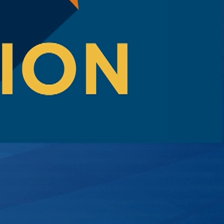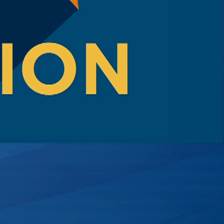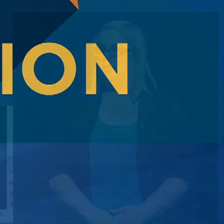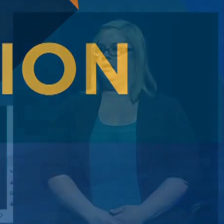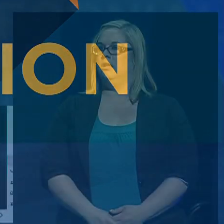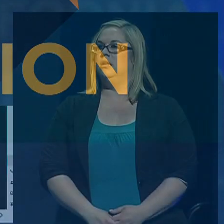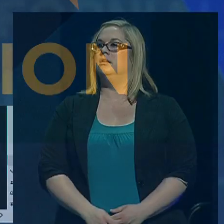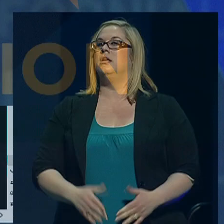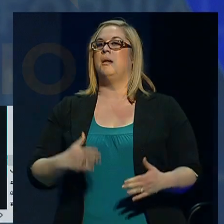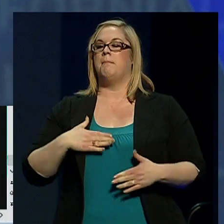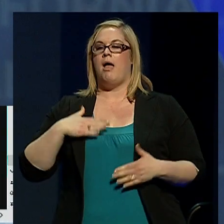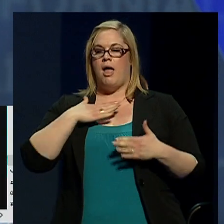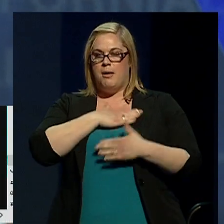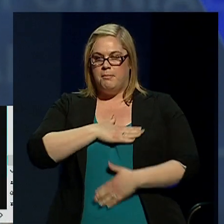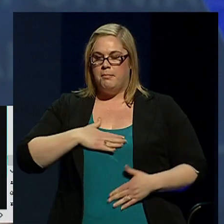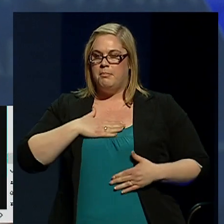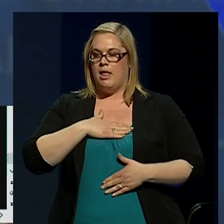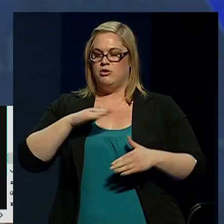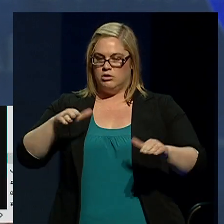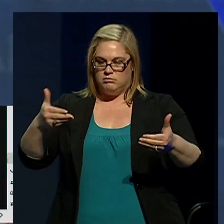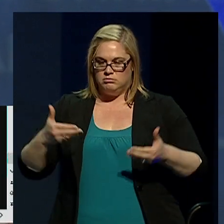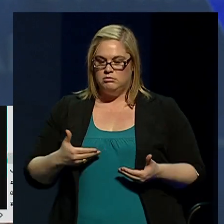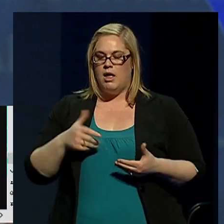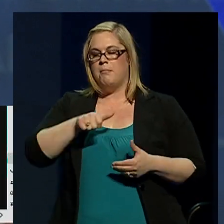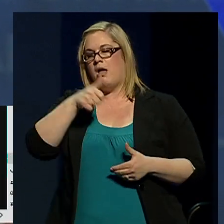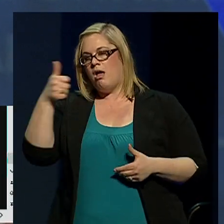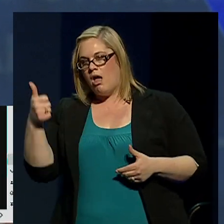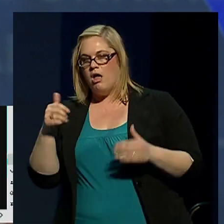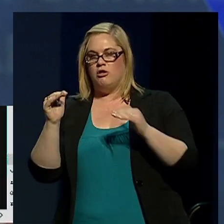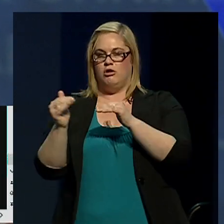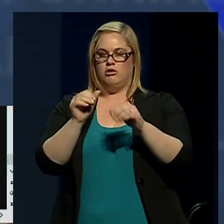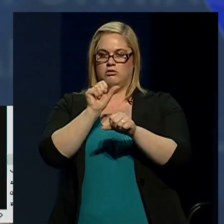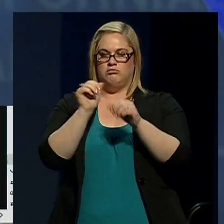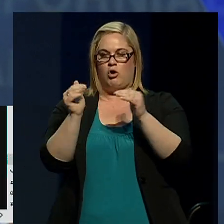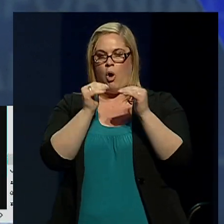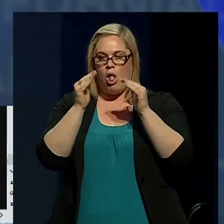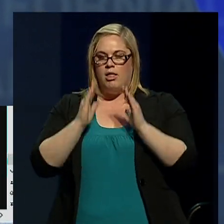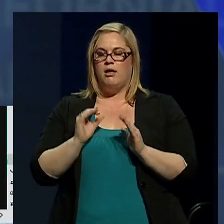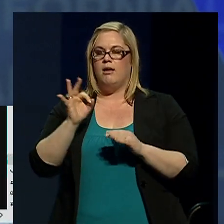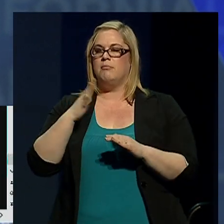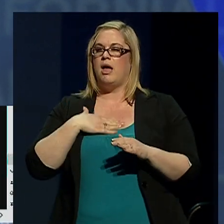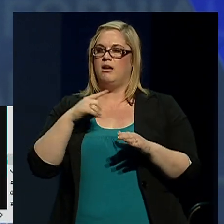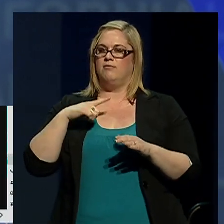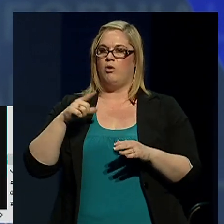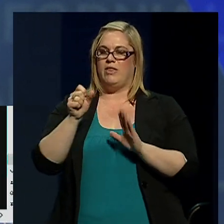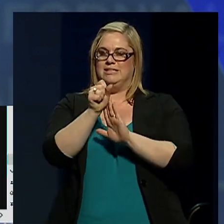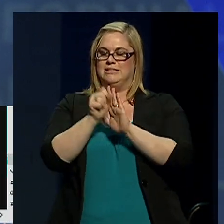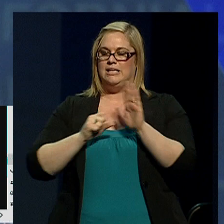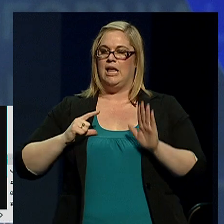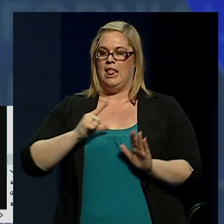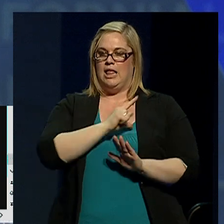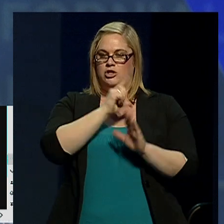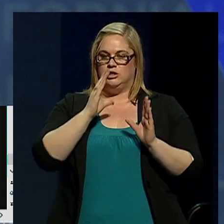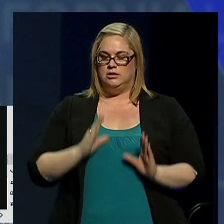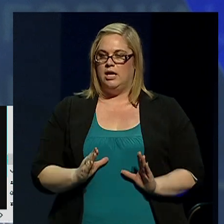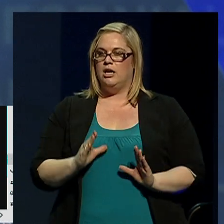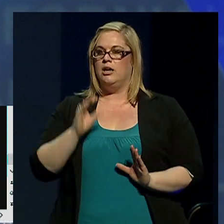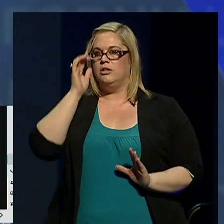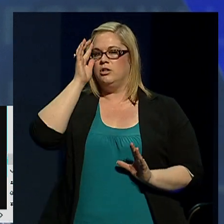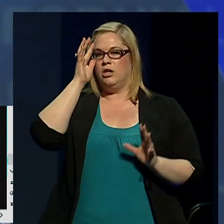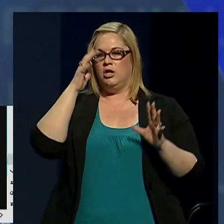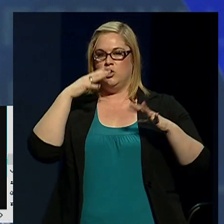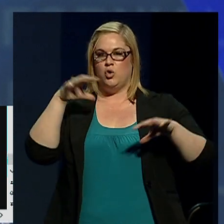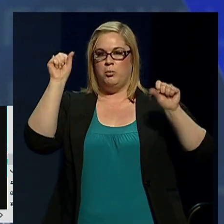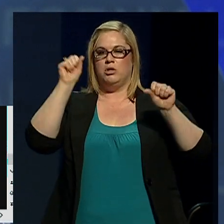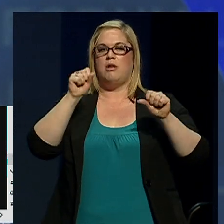My pleasure to represent a former colleague of mine in the State Legislature, Superintendent of